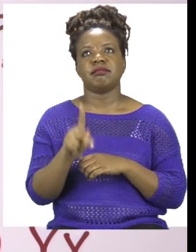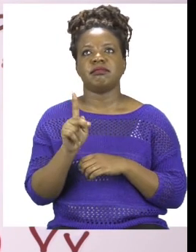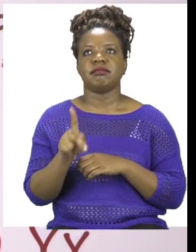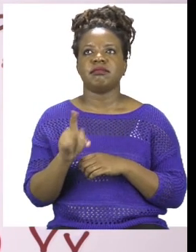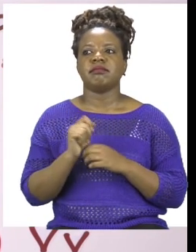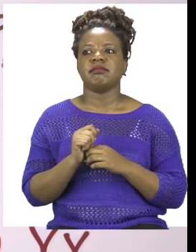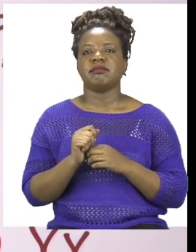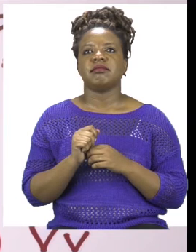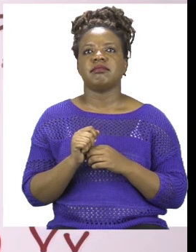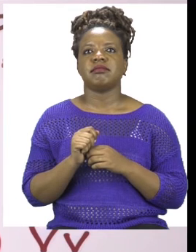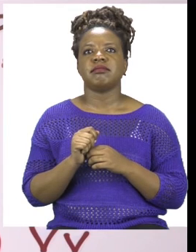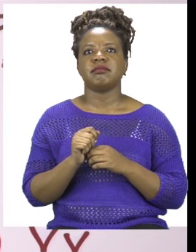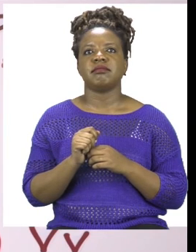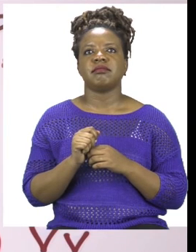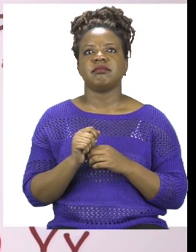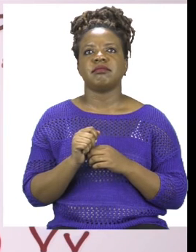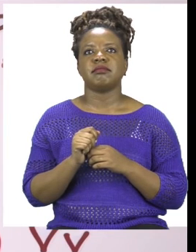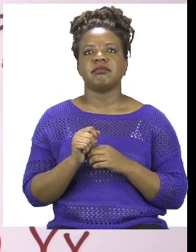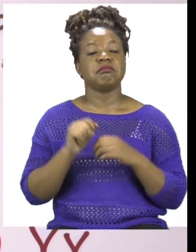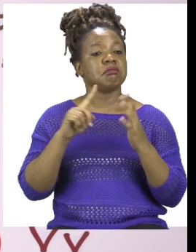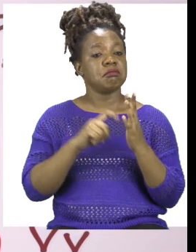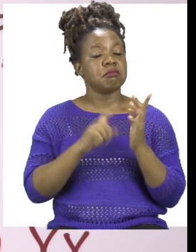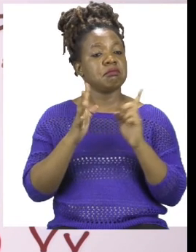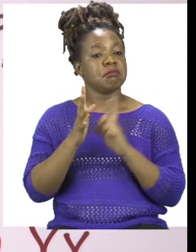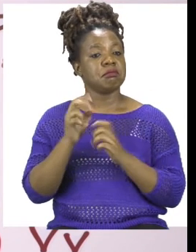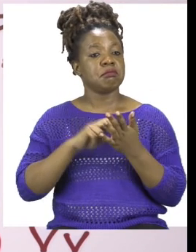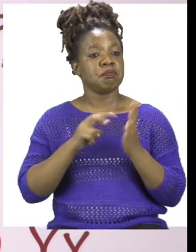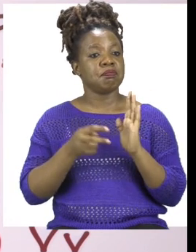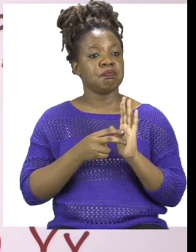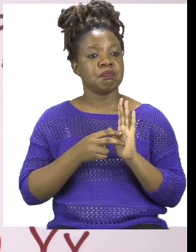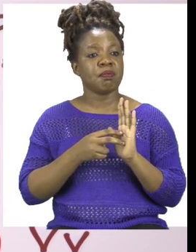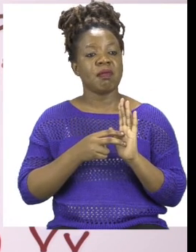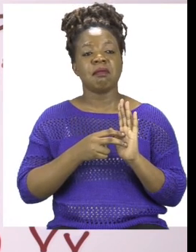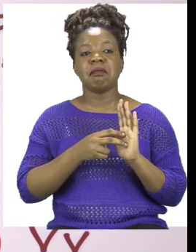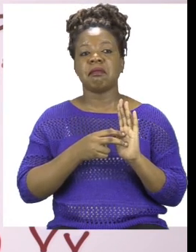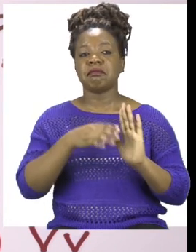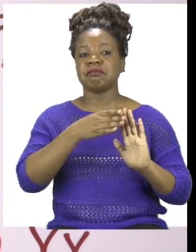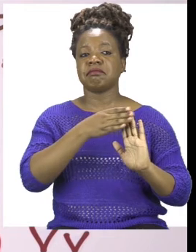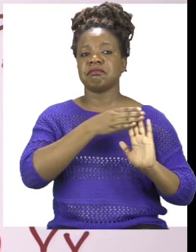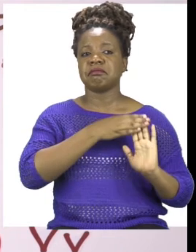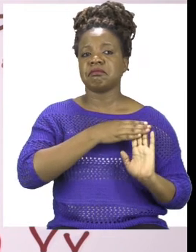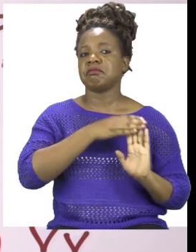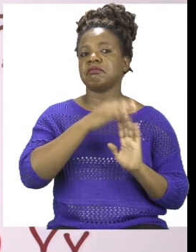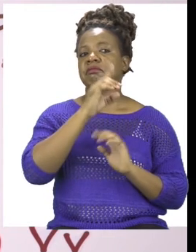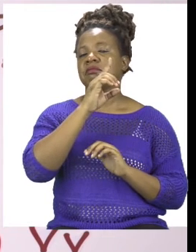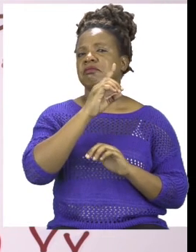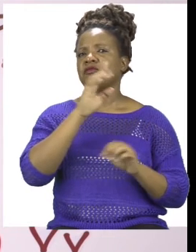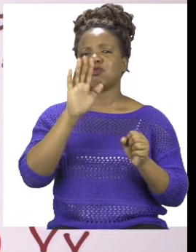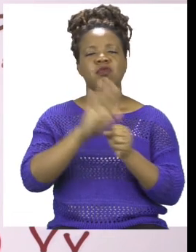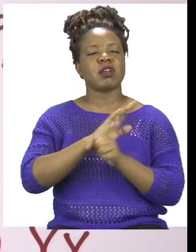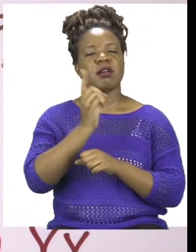Sanitizing doesn't mean that you are going to be 100% safe. So you also need to practice good social distancing and